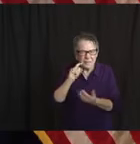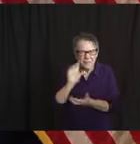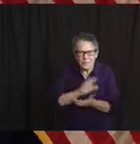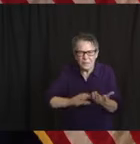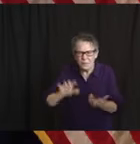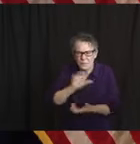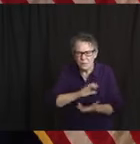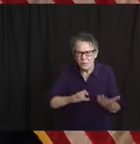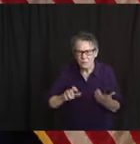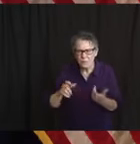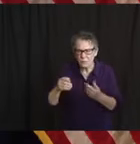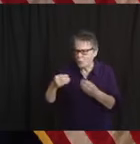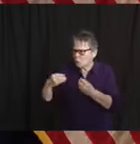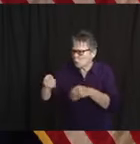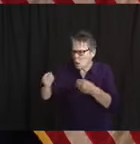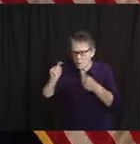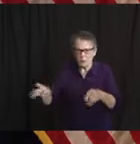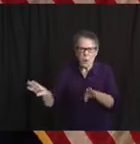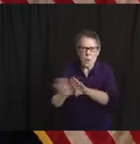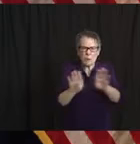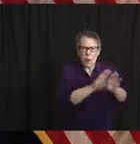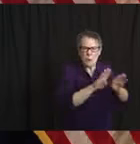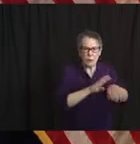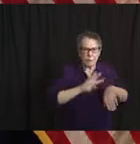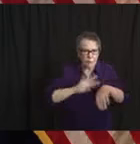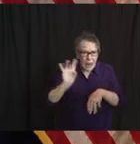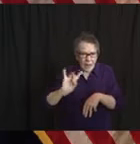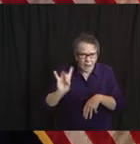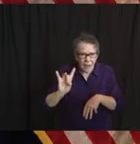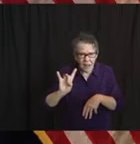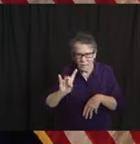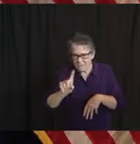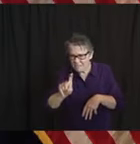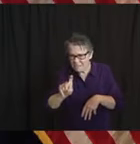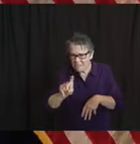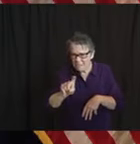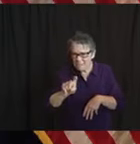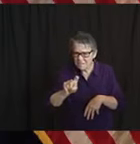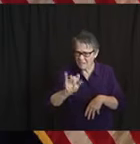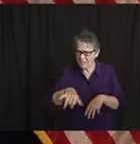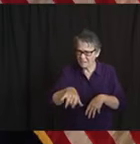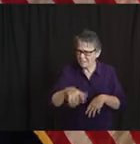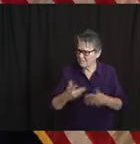now, if anything, to ensure that New Jersey and its residents are treated fairly in the deployment?